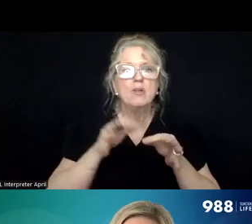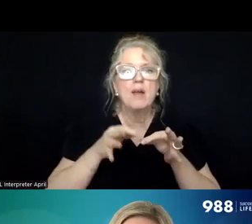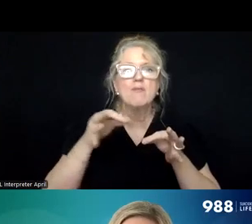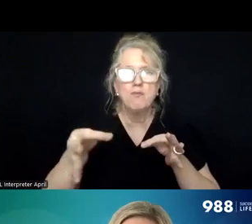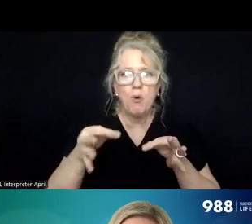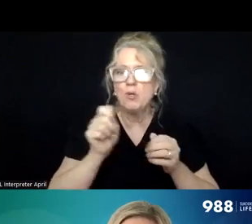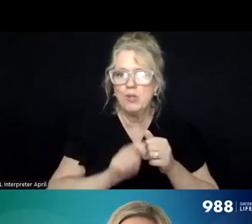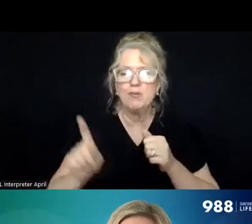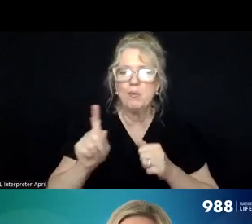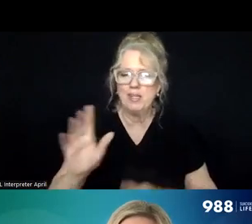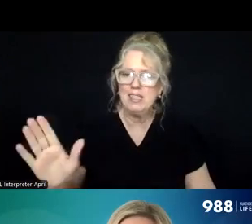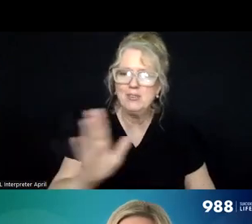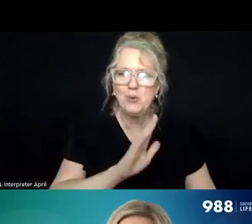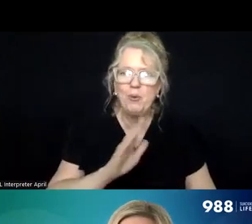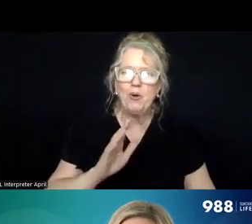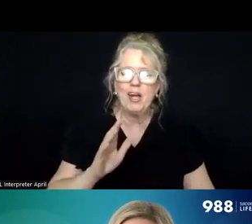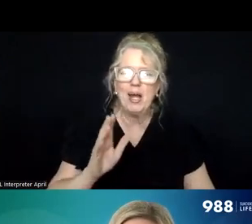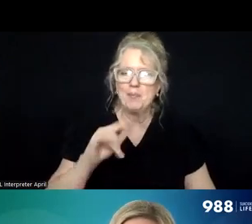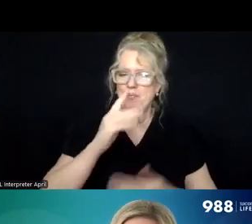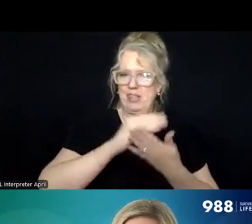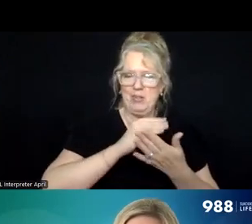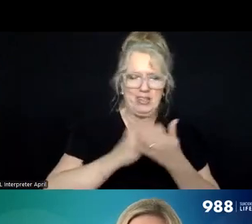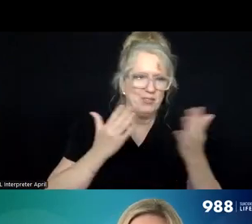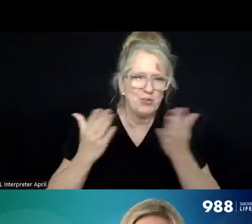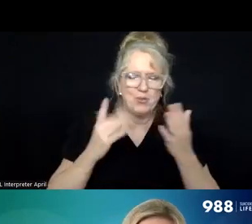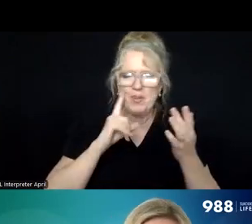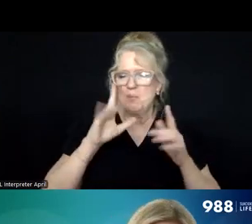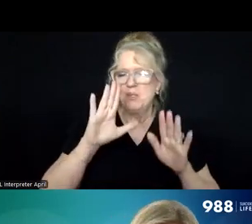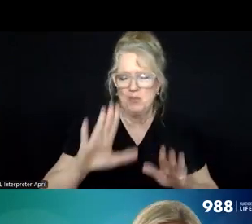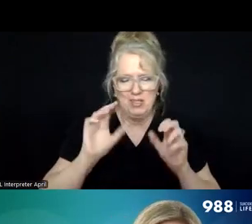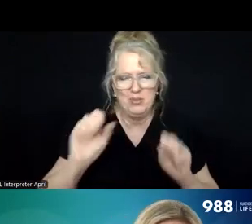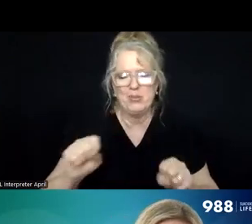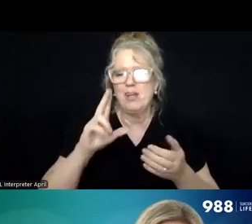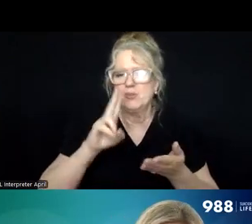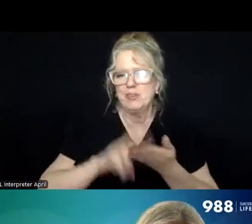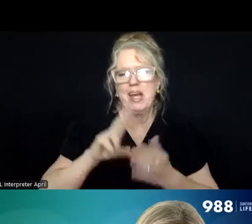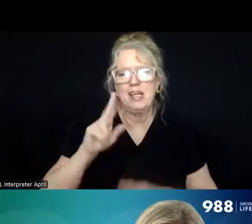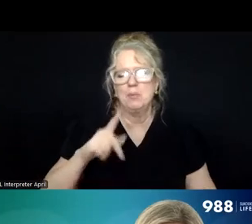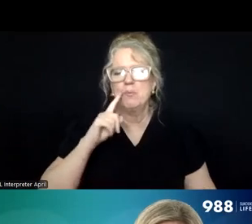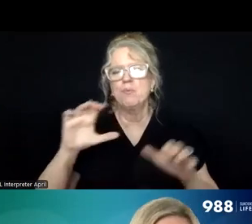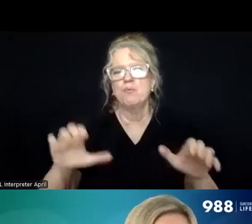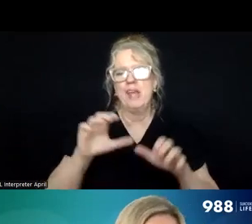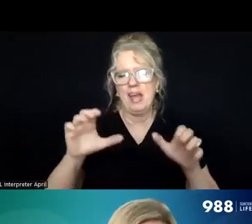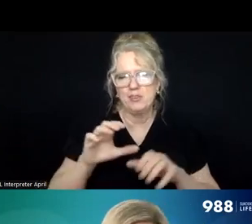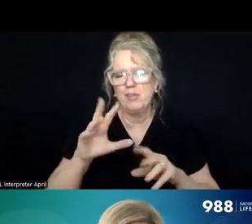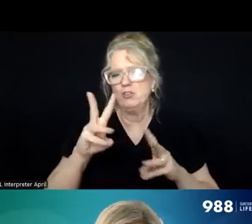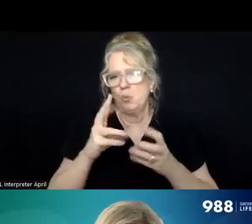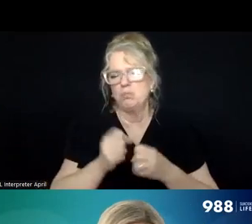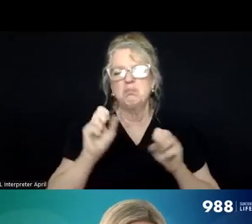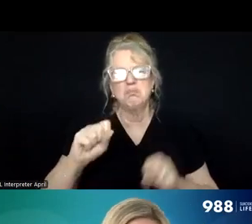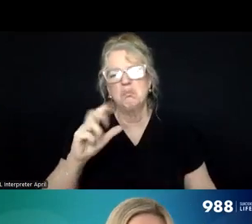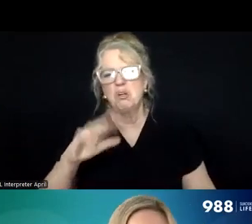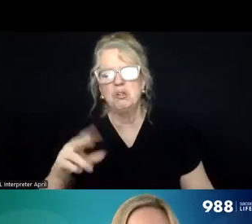everybody in your, um, listserv, that would be great. And you can sign up for the activation workshop, or you can watch it